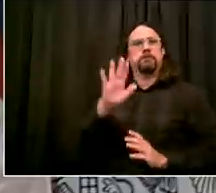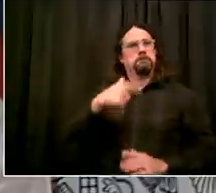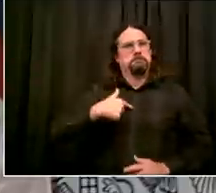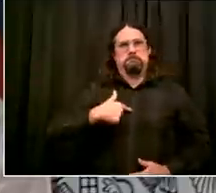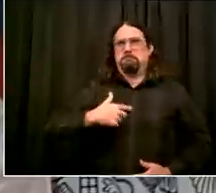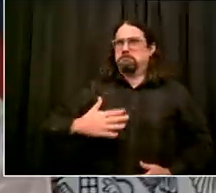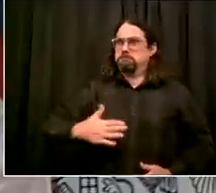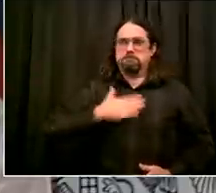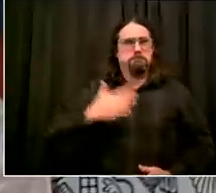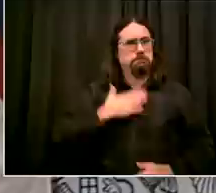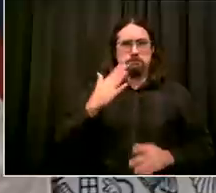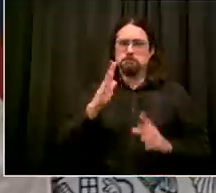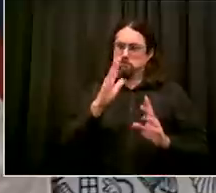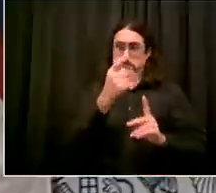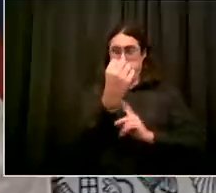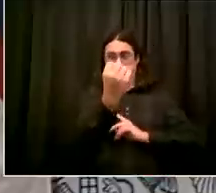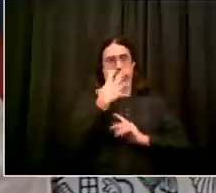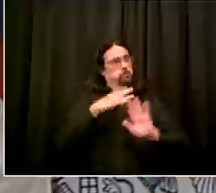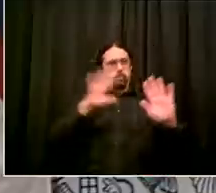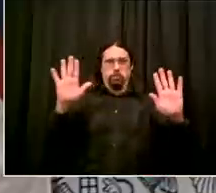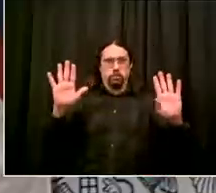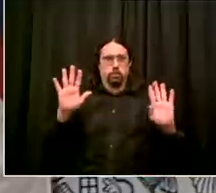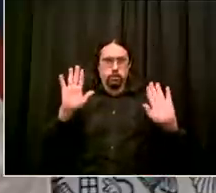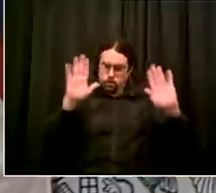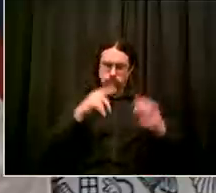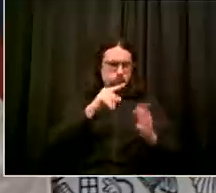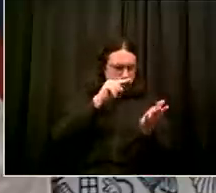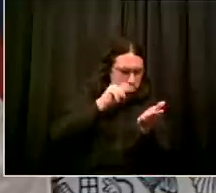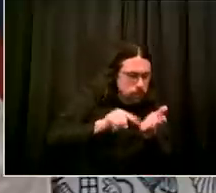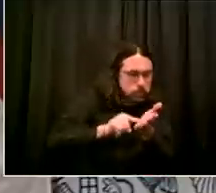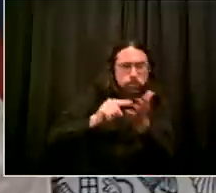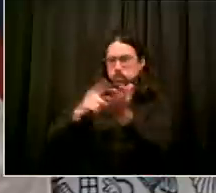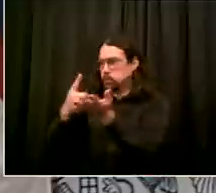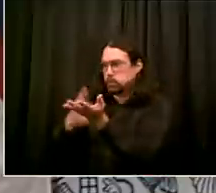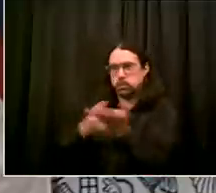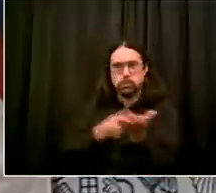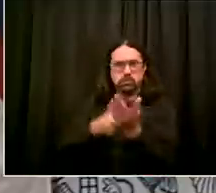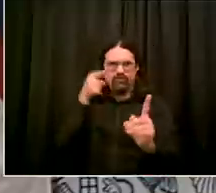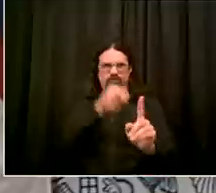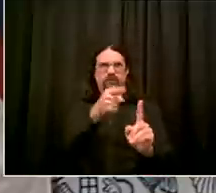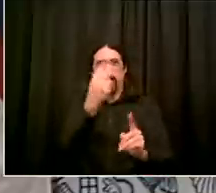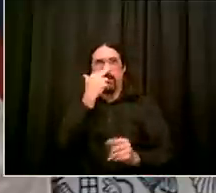Dr. Choksi and the team and I will work with the state we'll come back with an answer on that soon